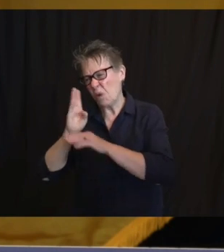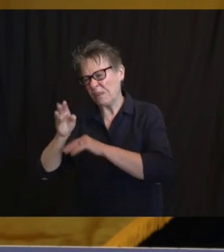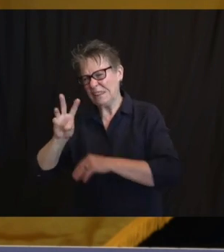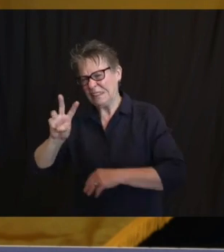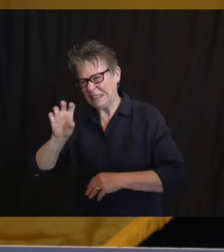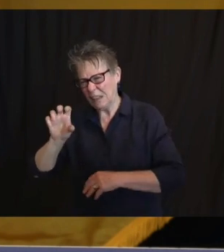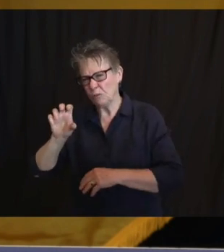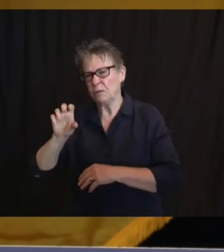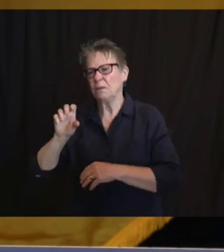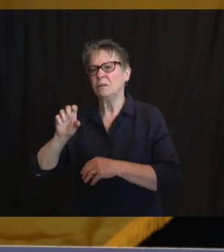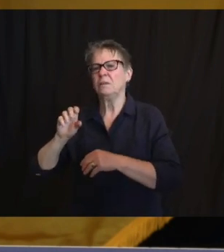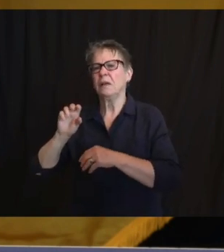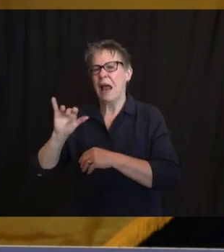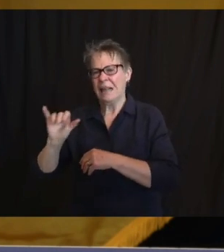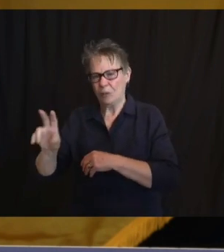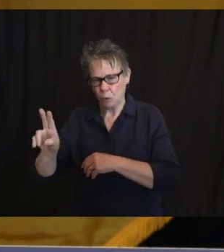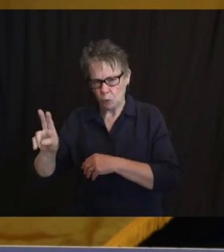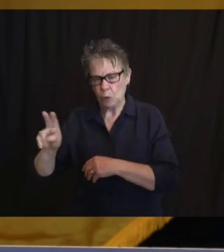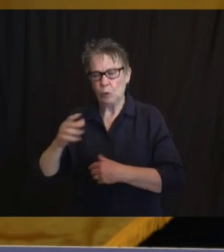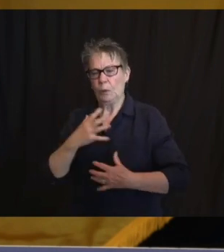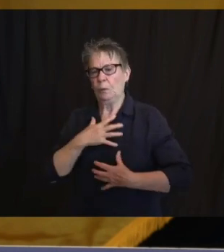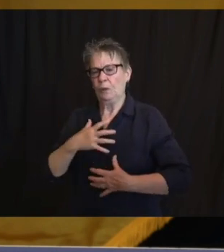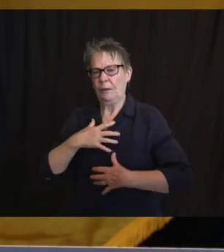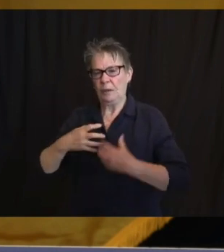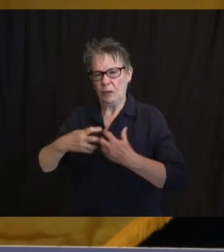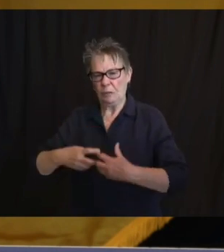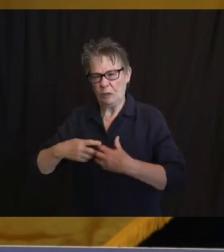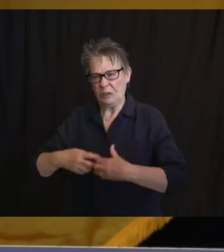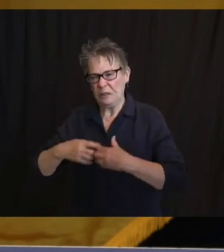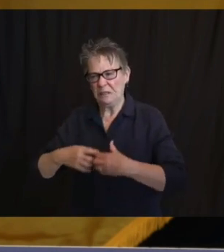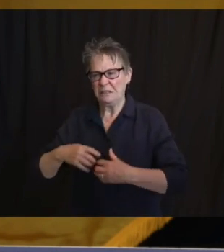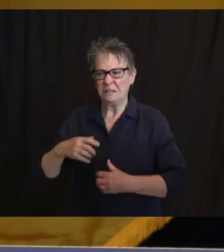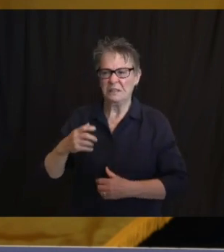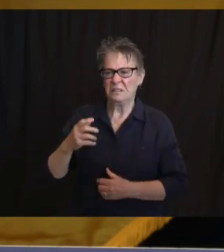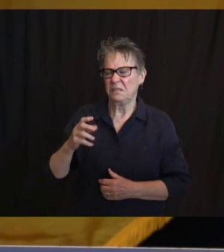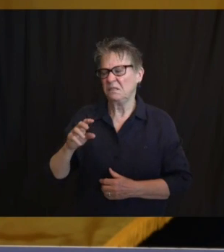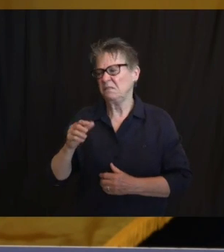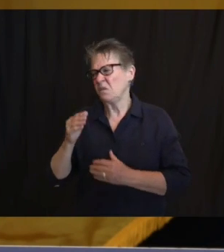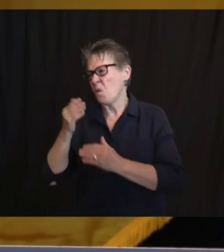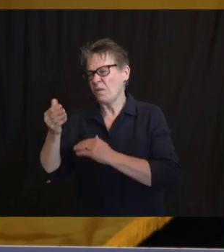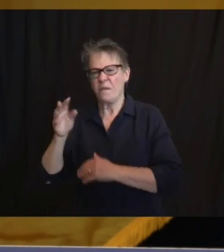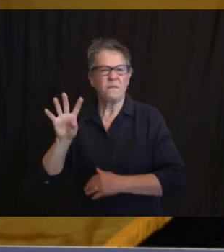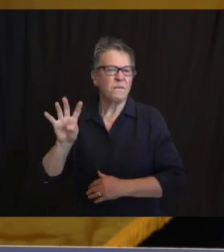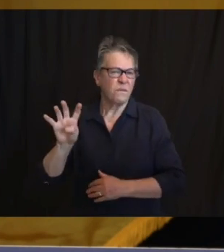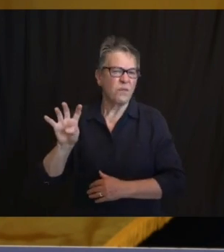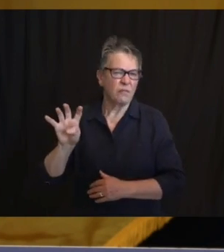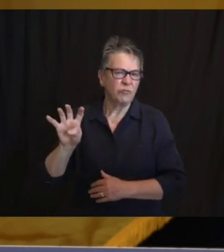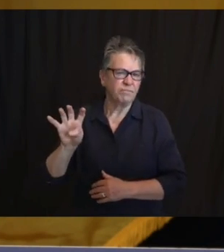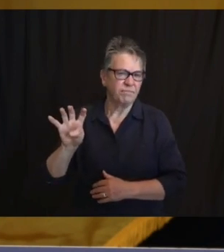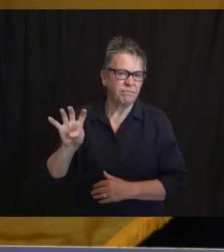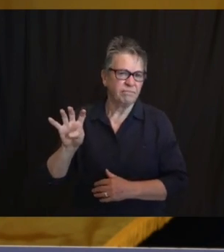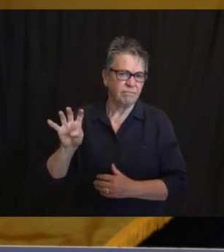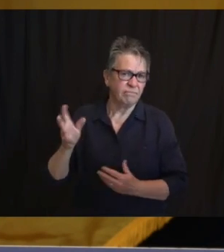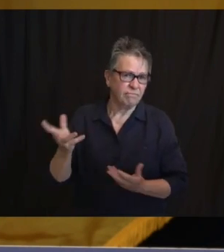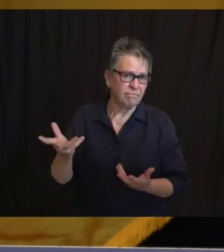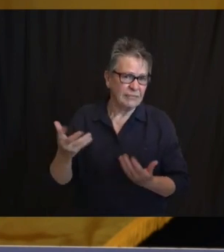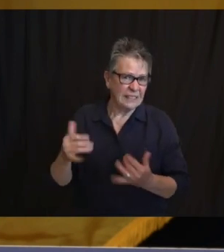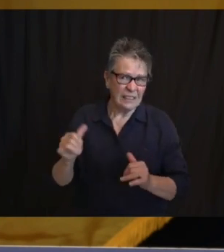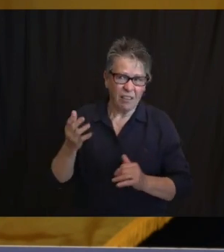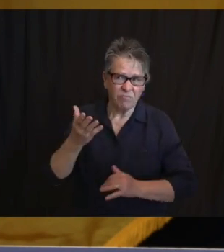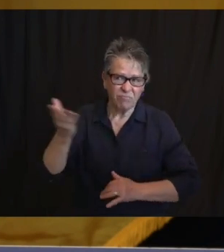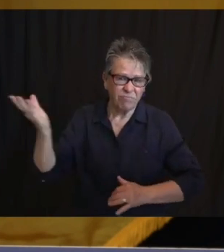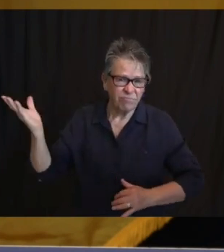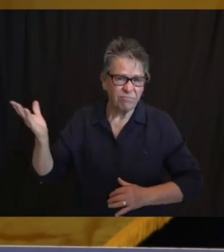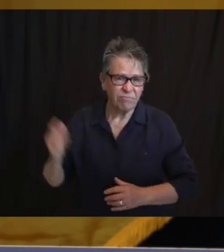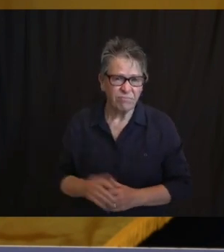There are a total of 31 cases reported now of multisystem inflammatory syndrome